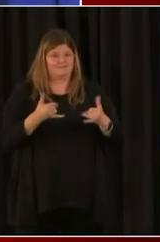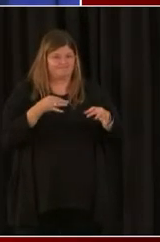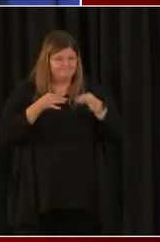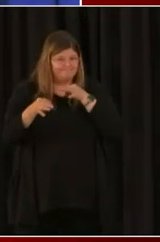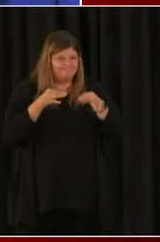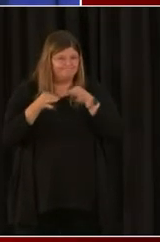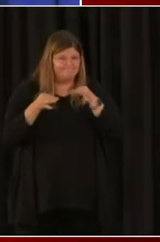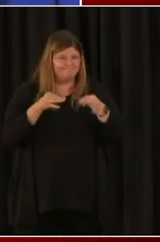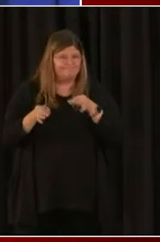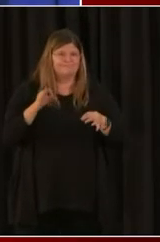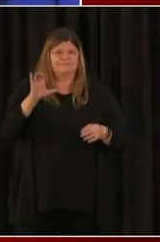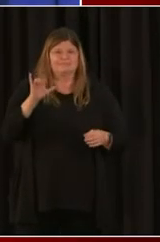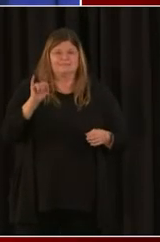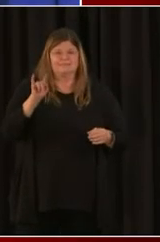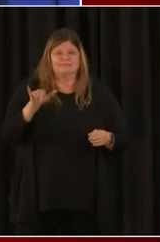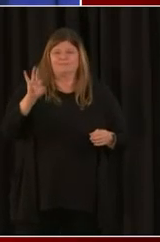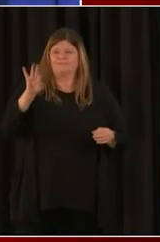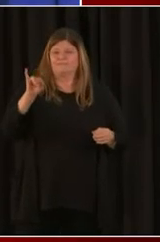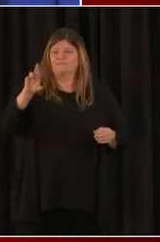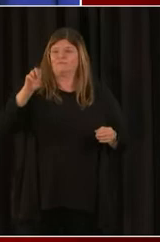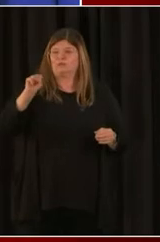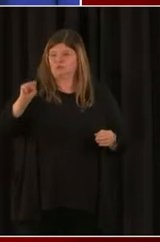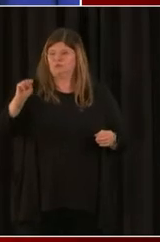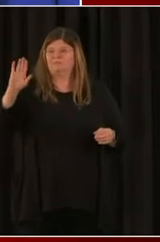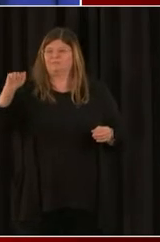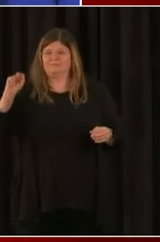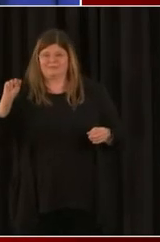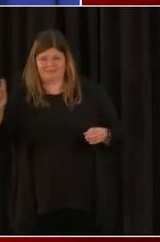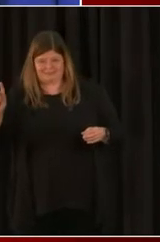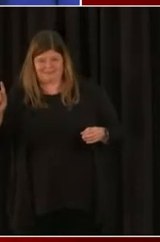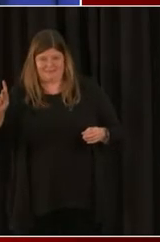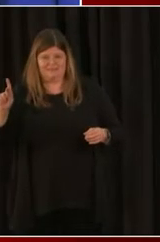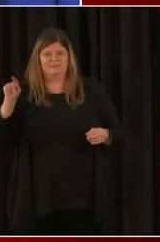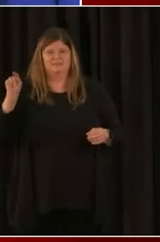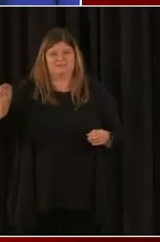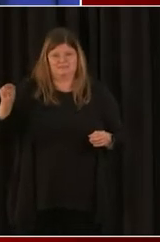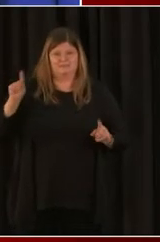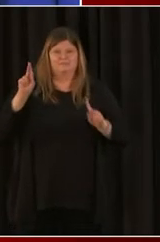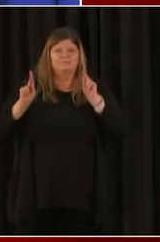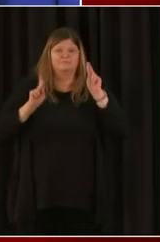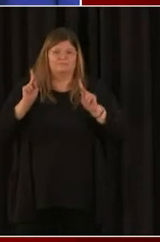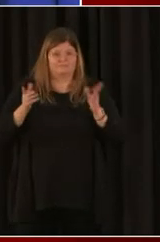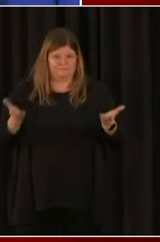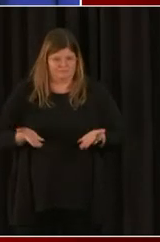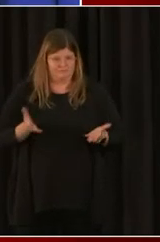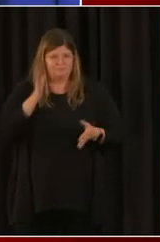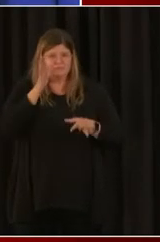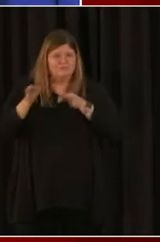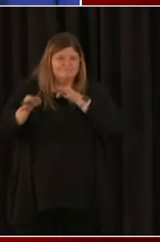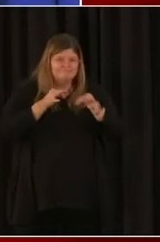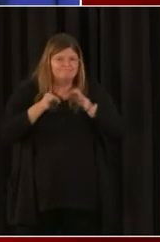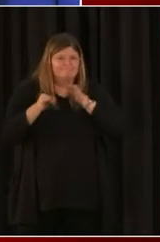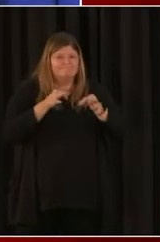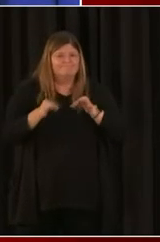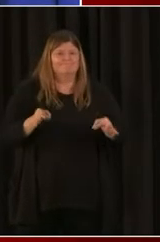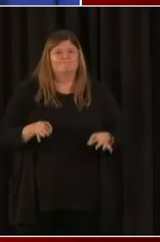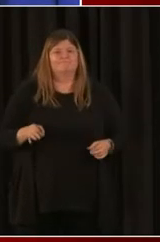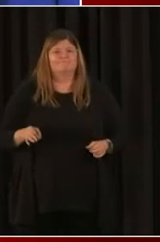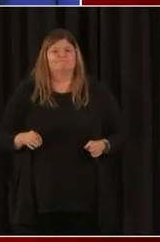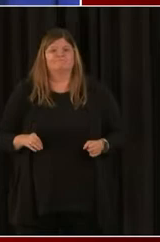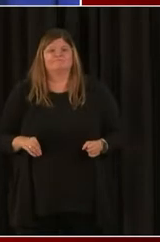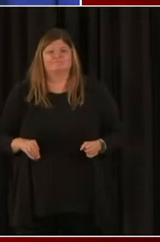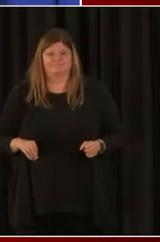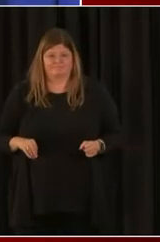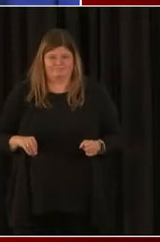City First Bank with us. And the first one is Miss Washington and Mr. Speck are the first two who are going to join